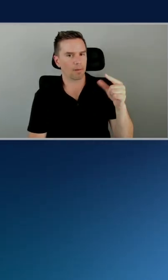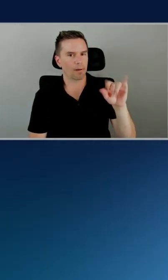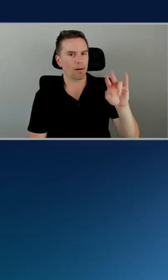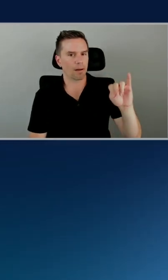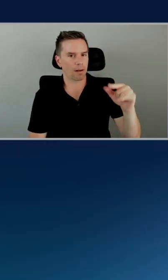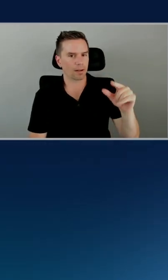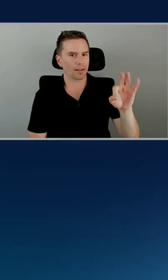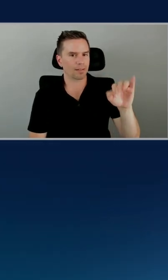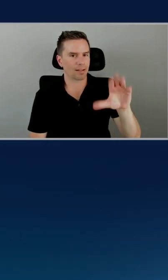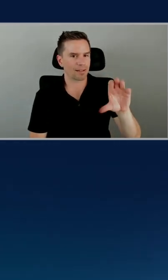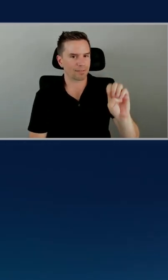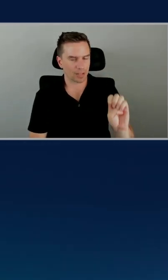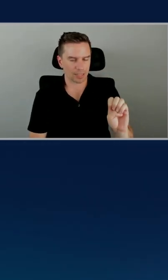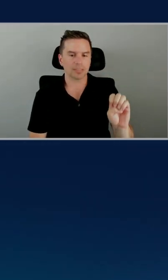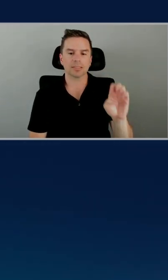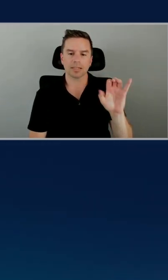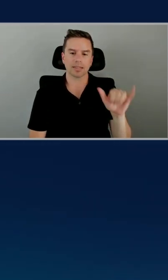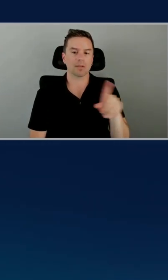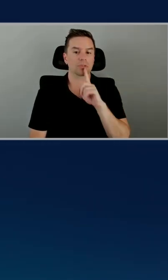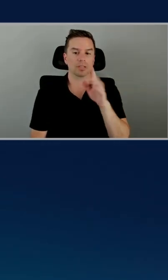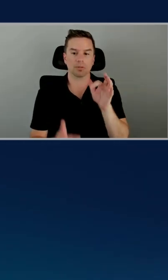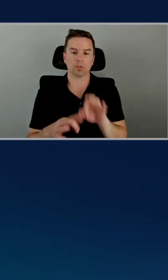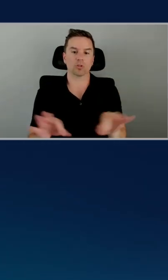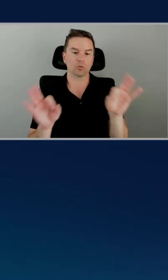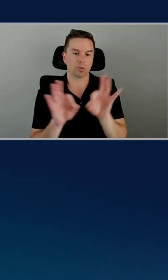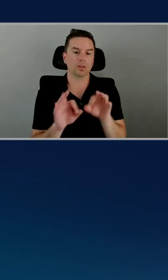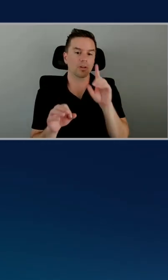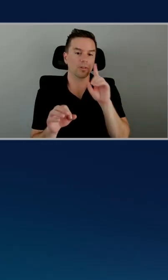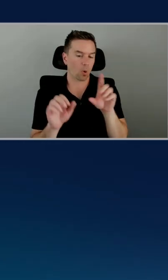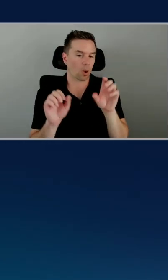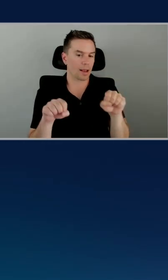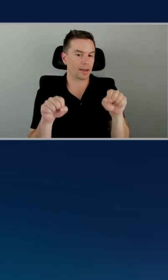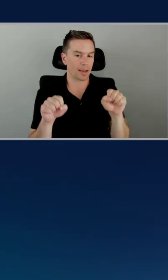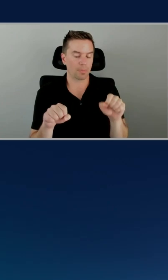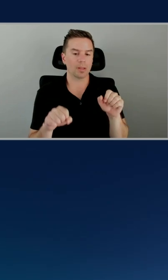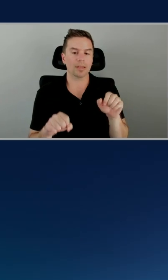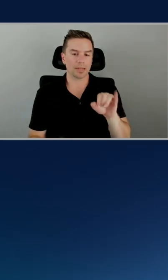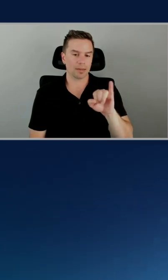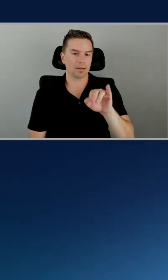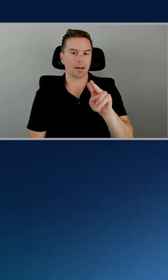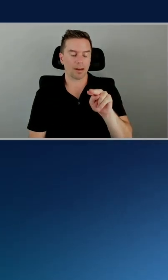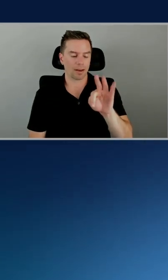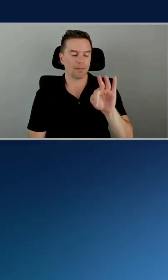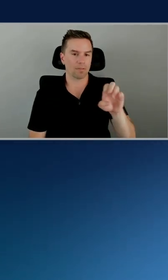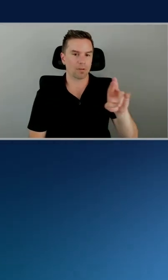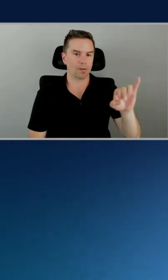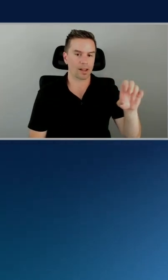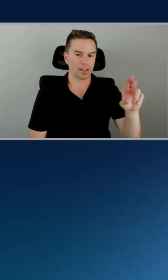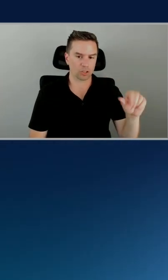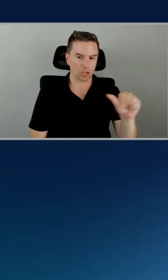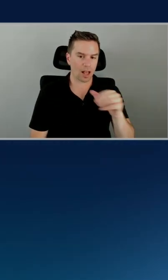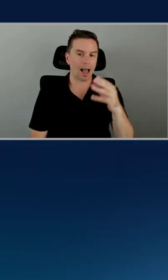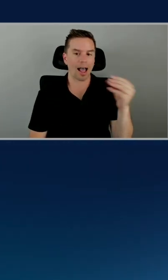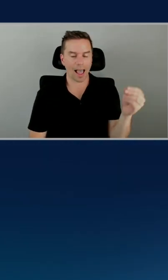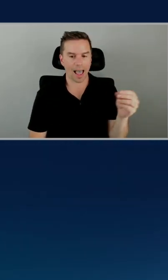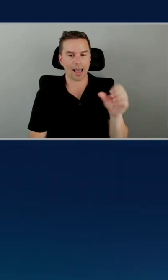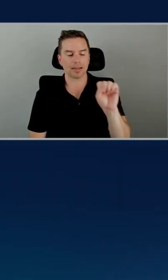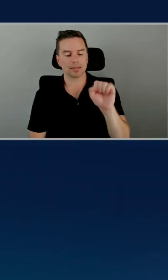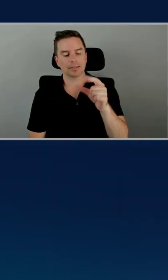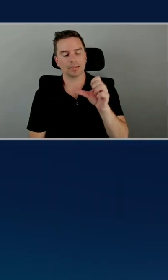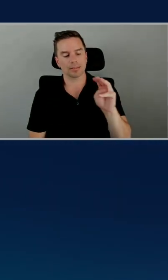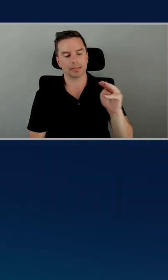Inferentia 2 deployment and SageMaker deployment for Monk's application. Do you want to talk about that, Optimum Neuron? Yeah, yeah, that's a really good point.